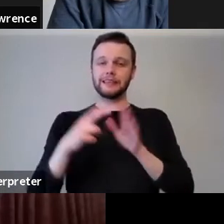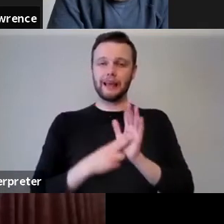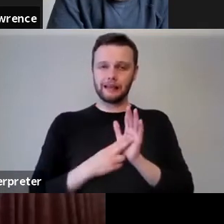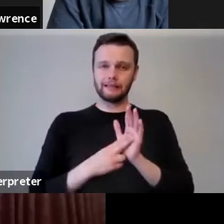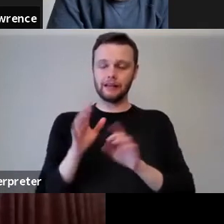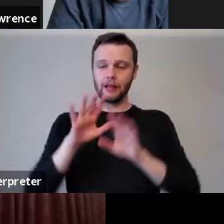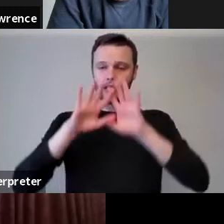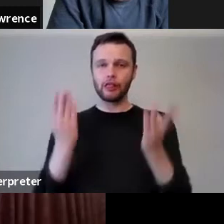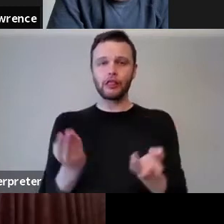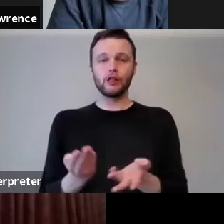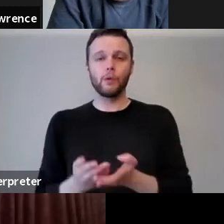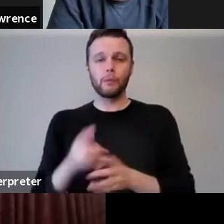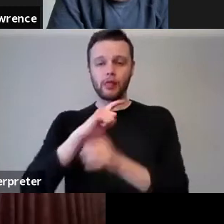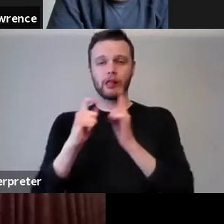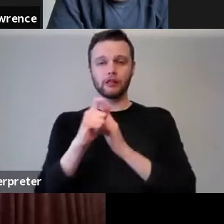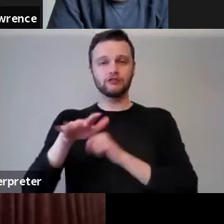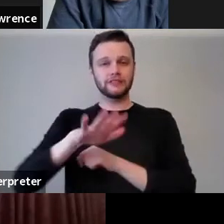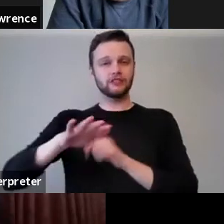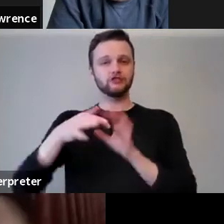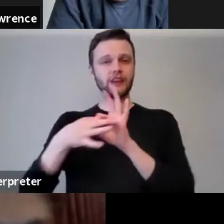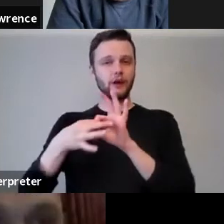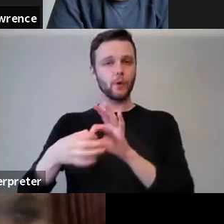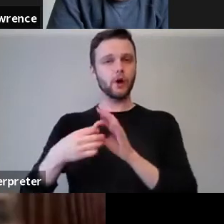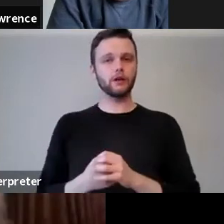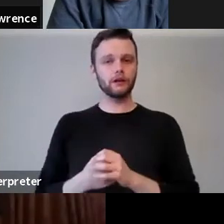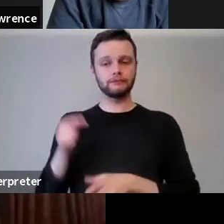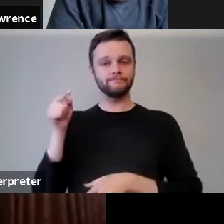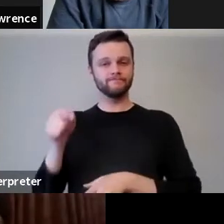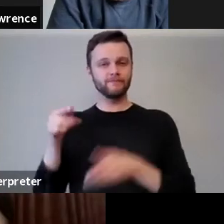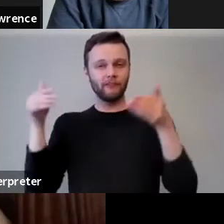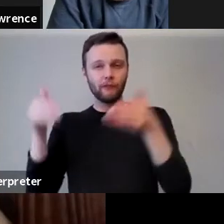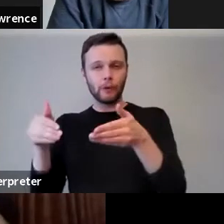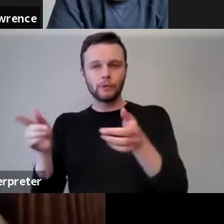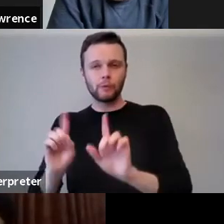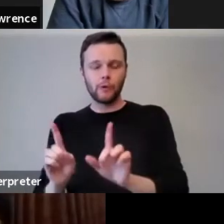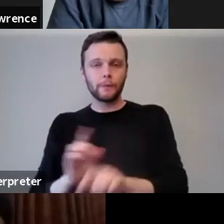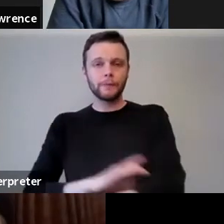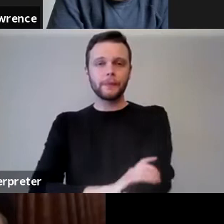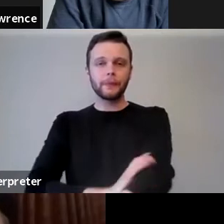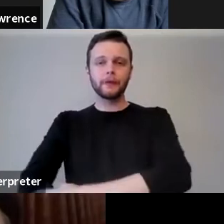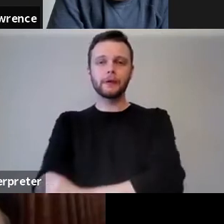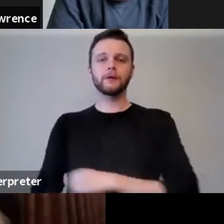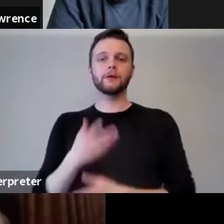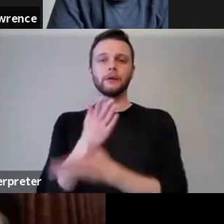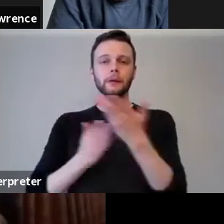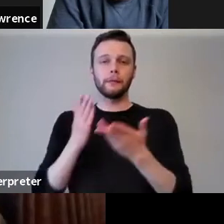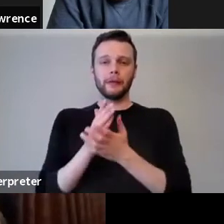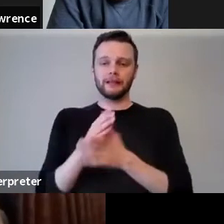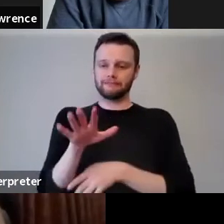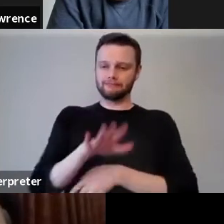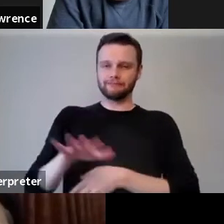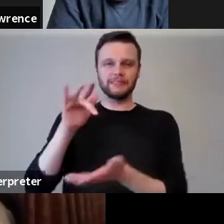Network, which was a federation dedicated to making cities better basically,